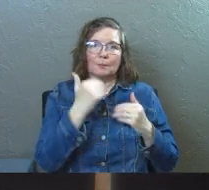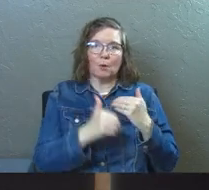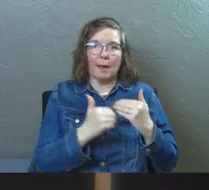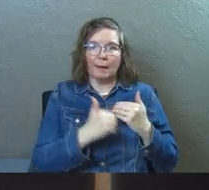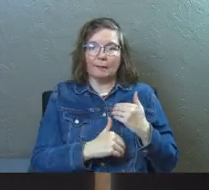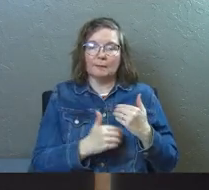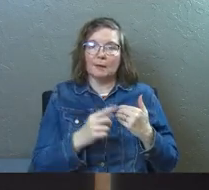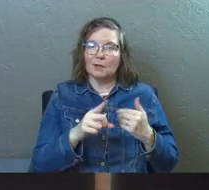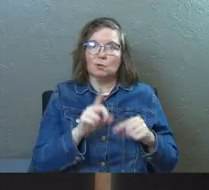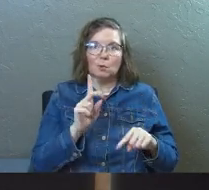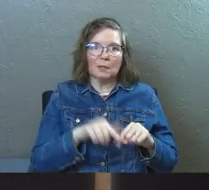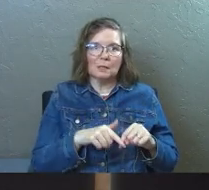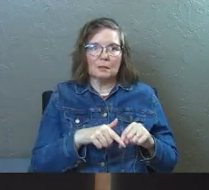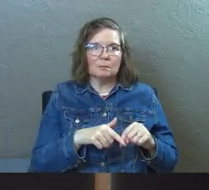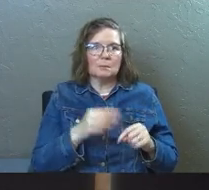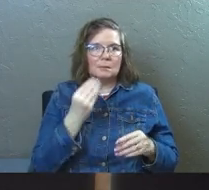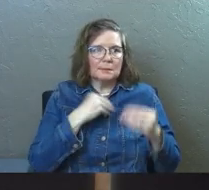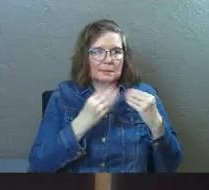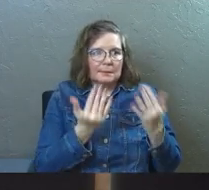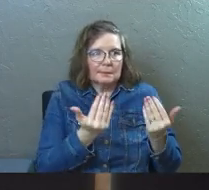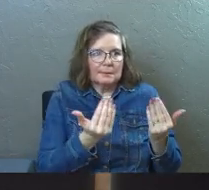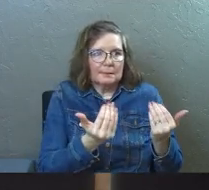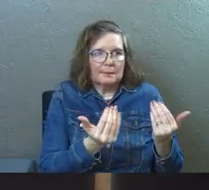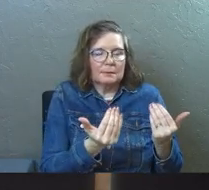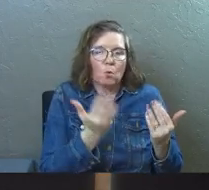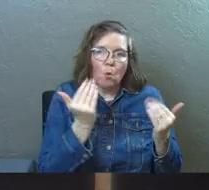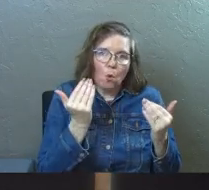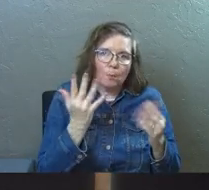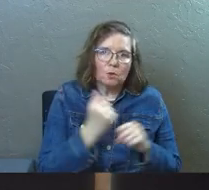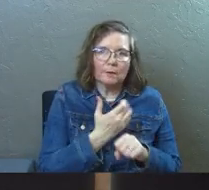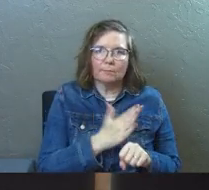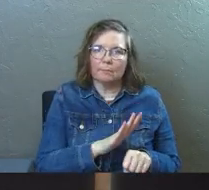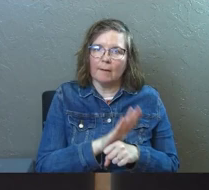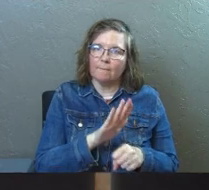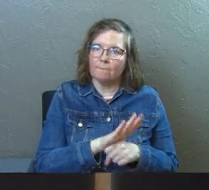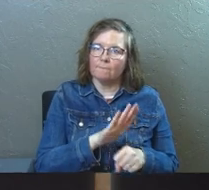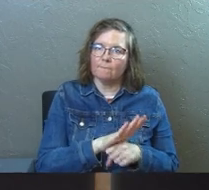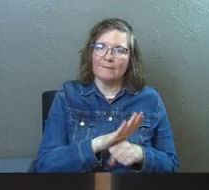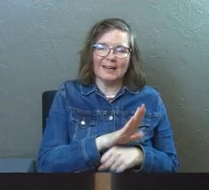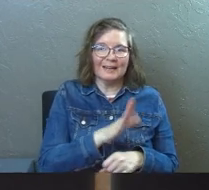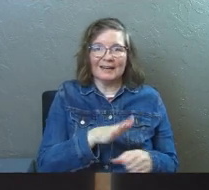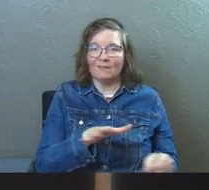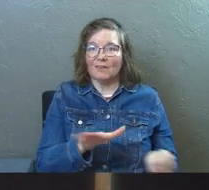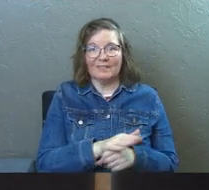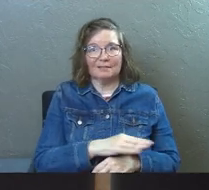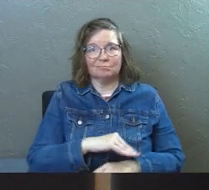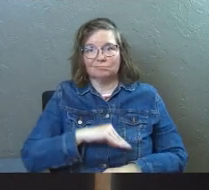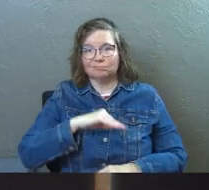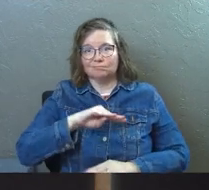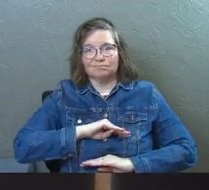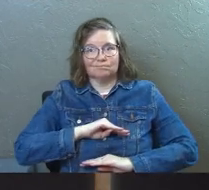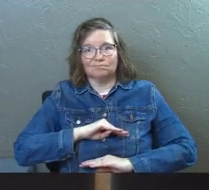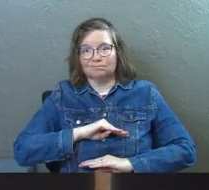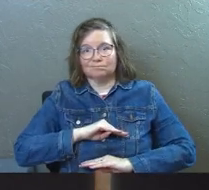your life. And you just keep devouring that stuff, hoping that you're going to feel filled and it never fills you, does it?